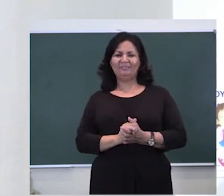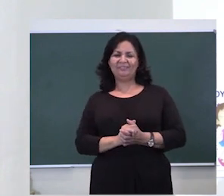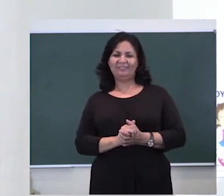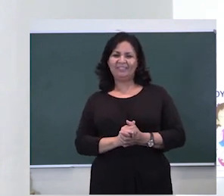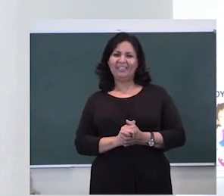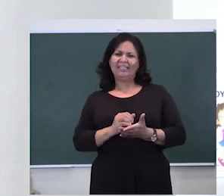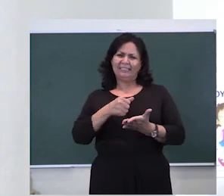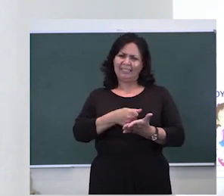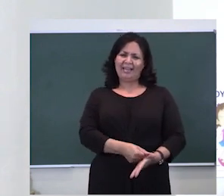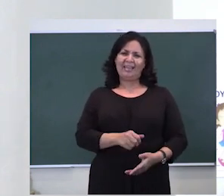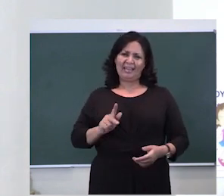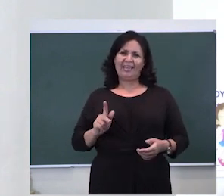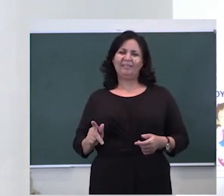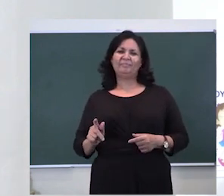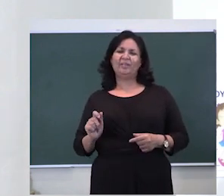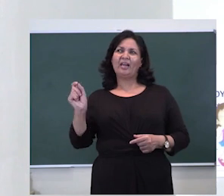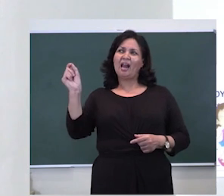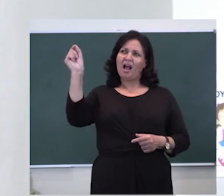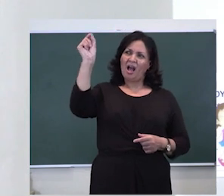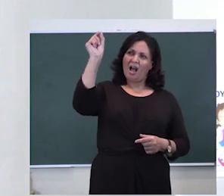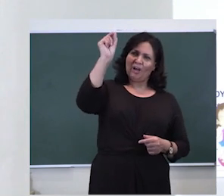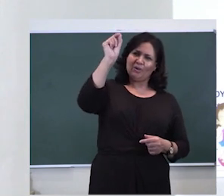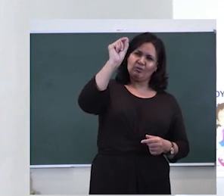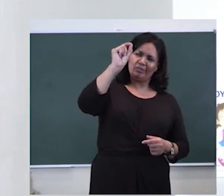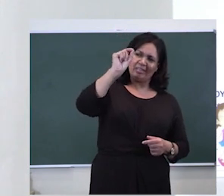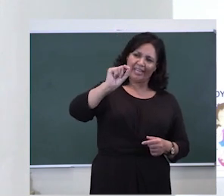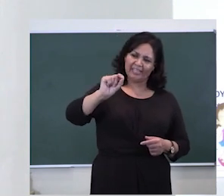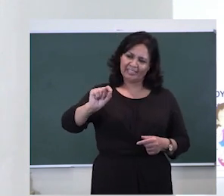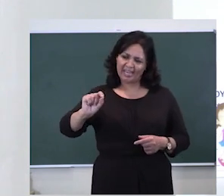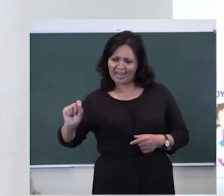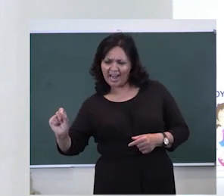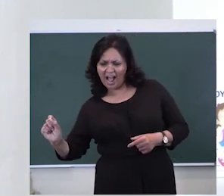and